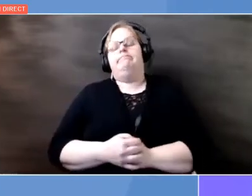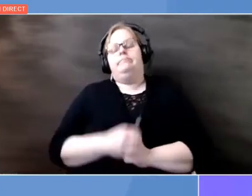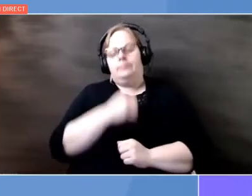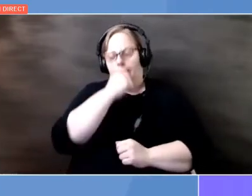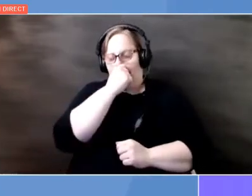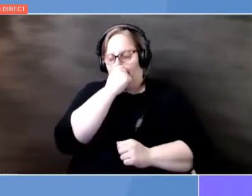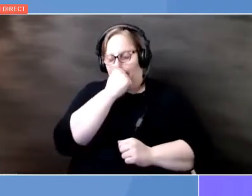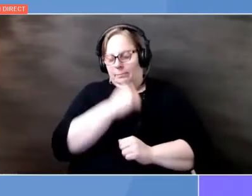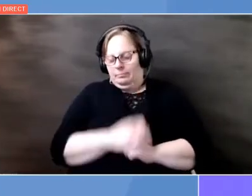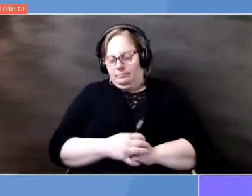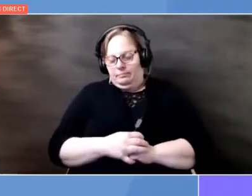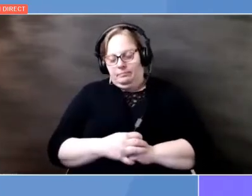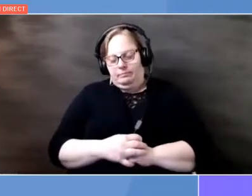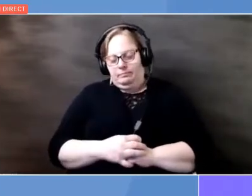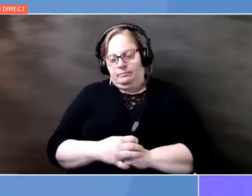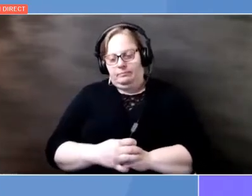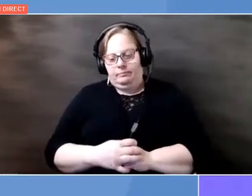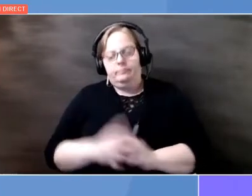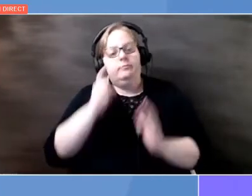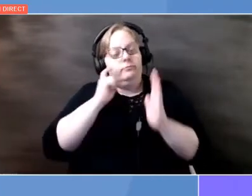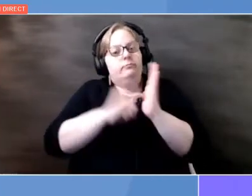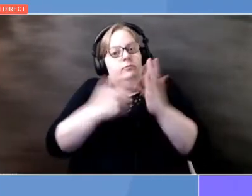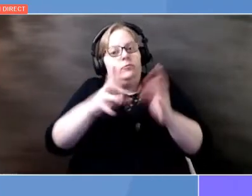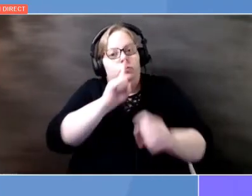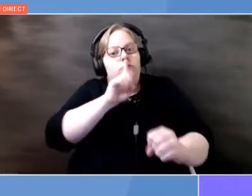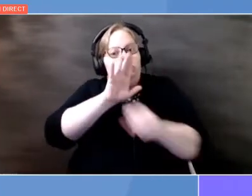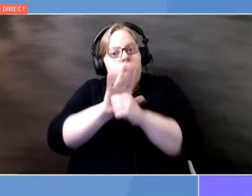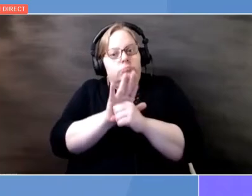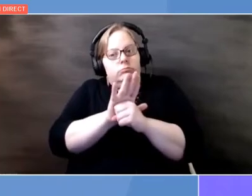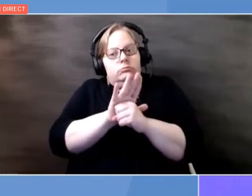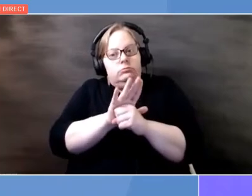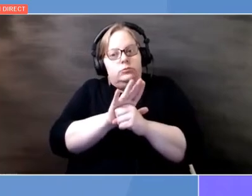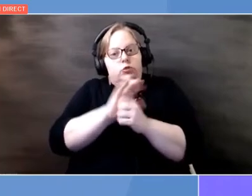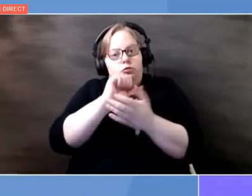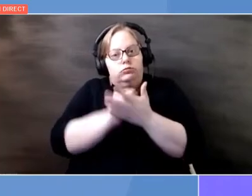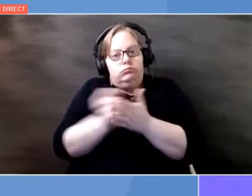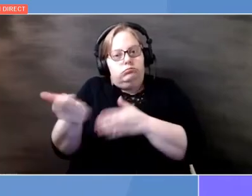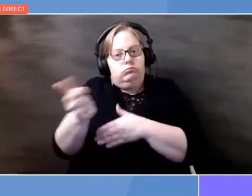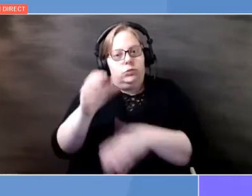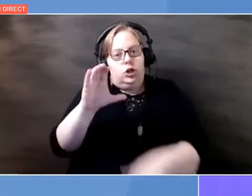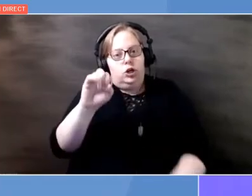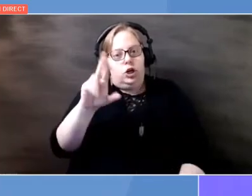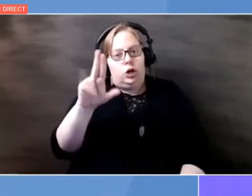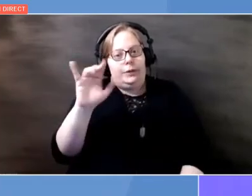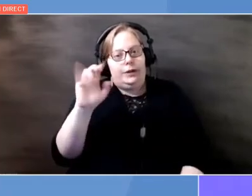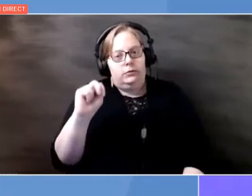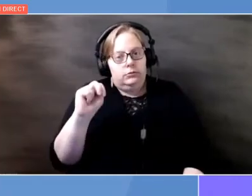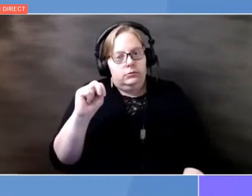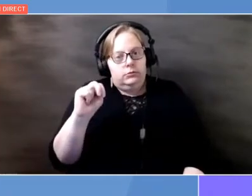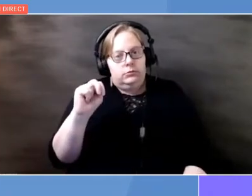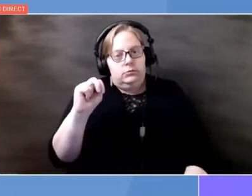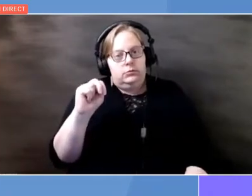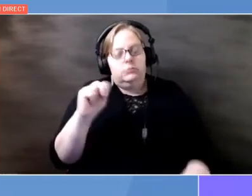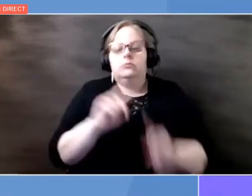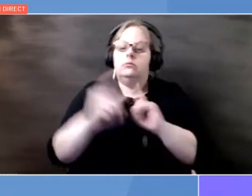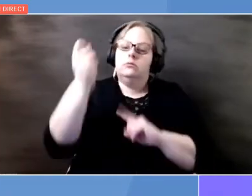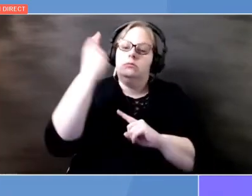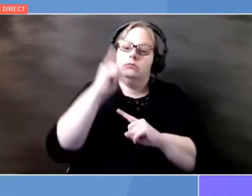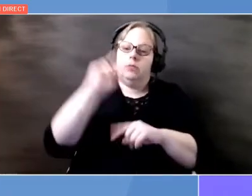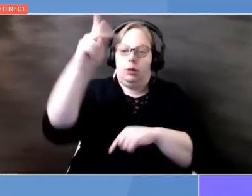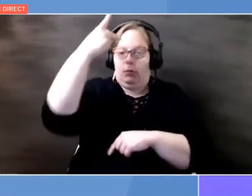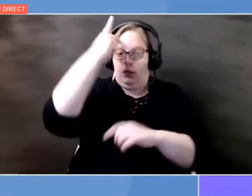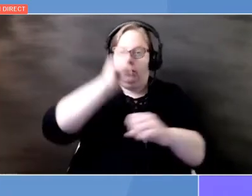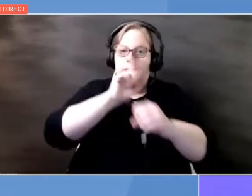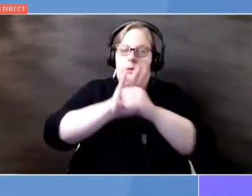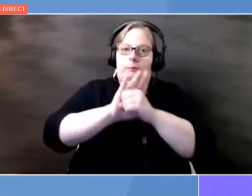But as you can see, we are committed to our decarbonization path. But our political commitment is not